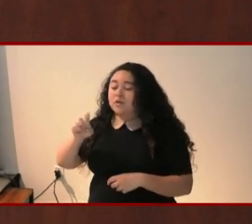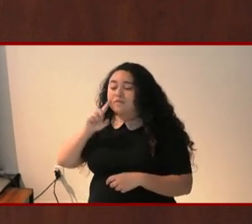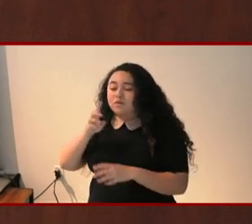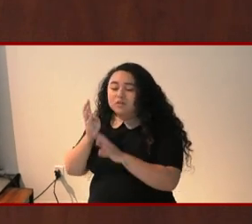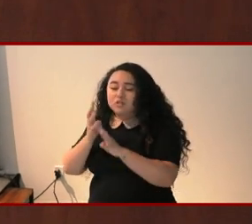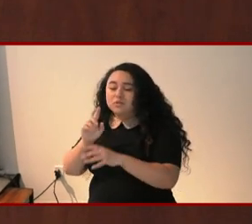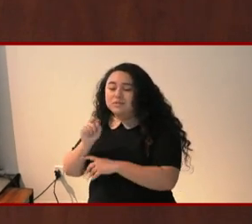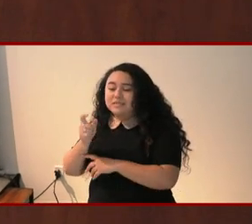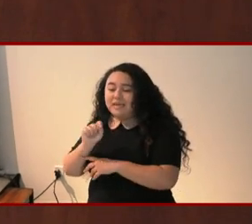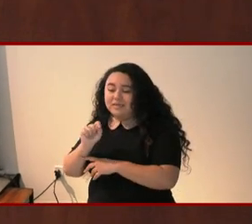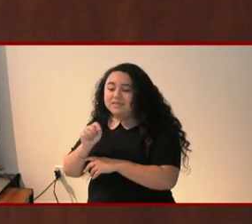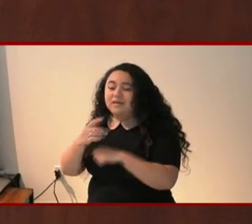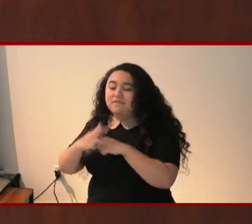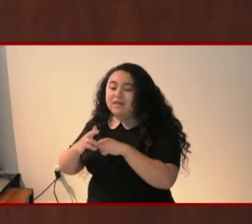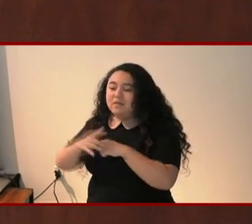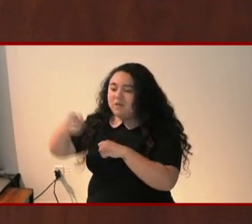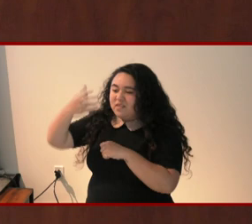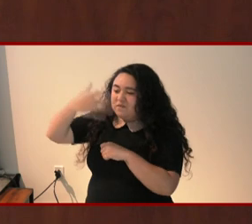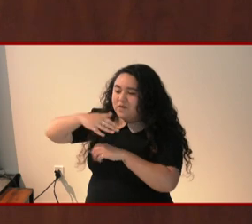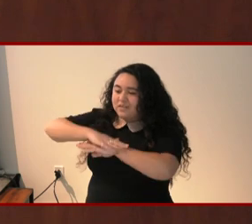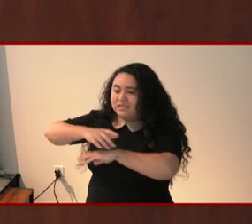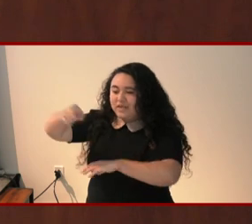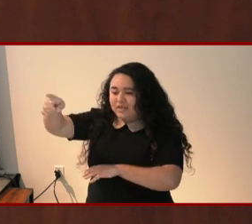link is available at the check-in desk.